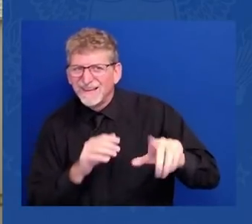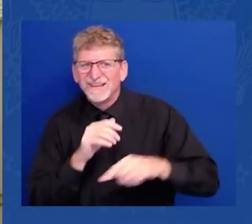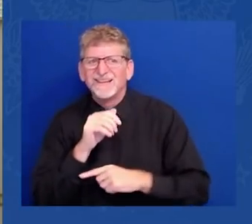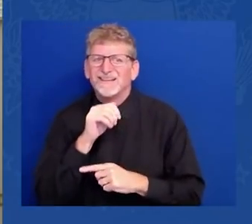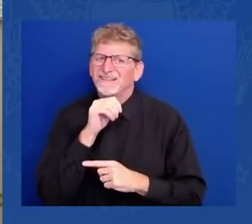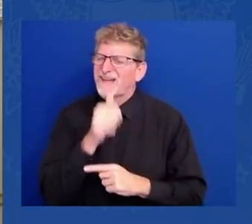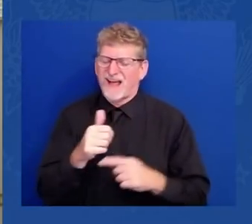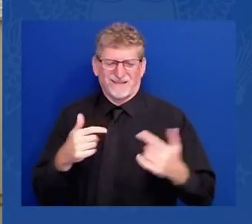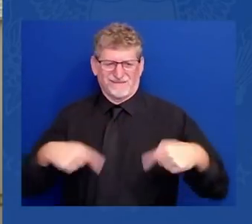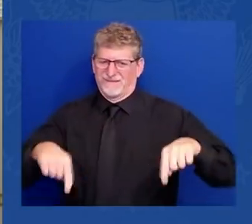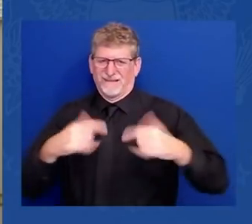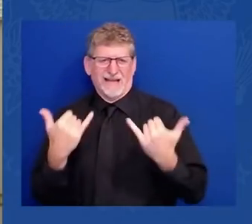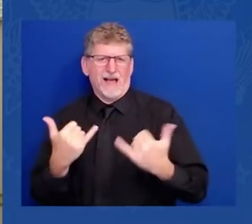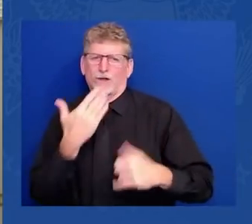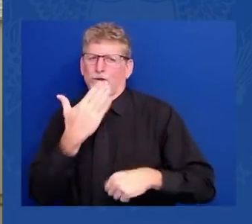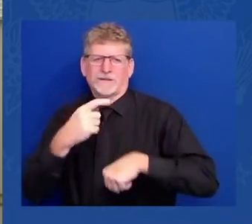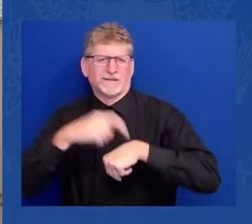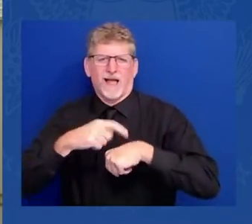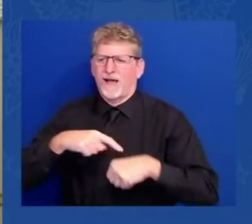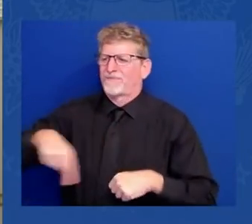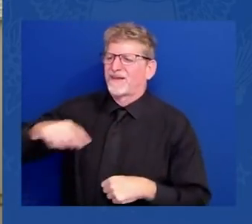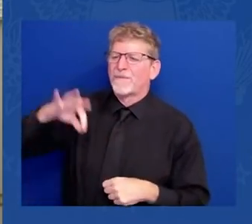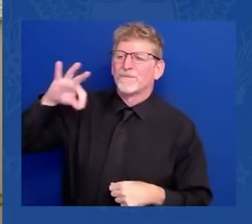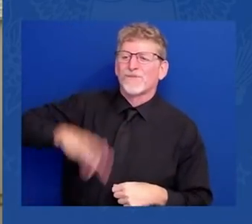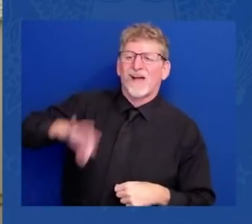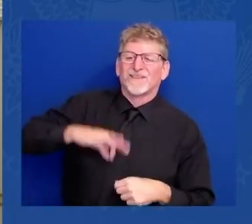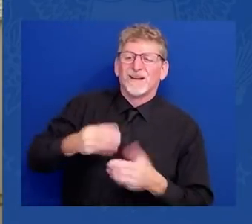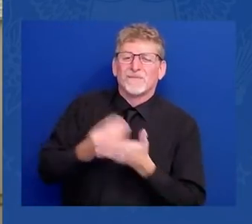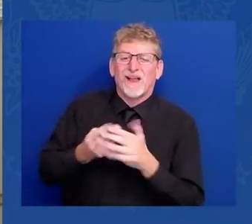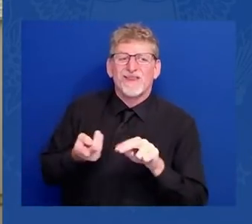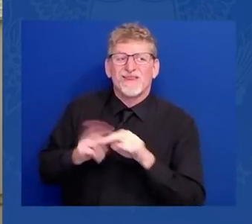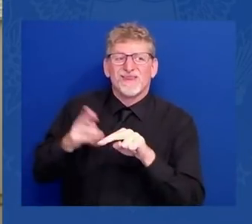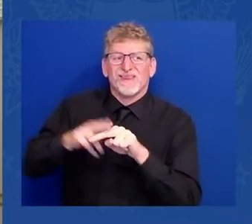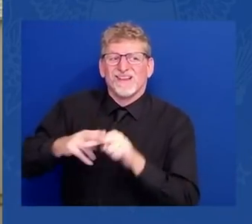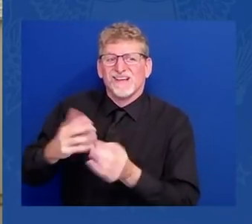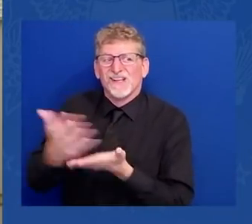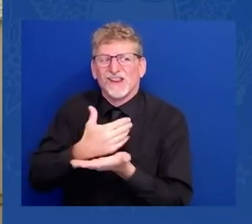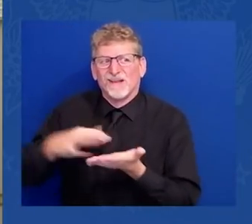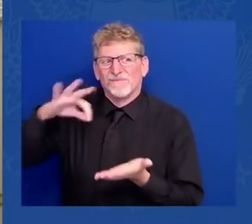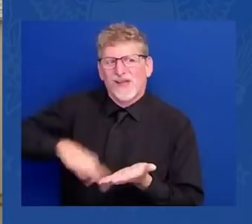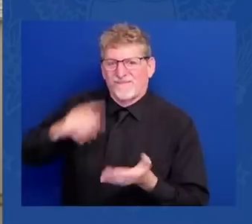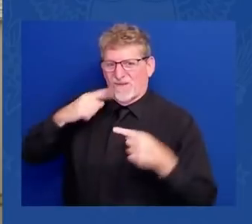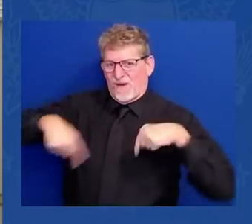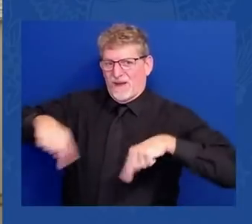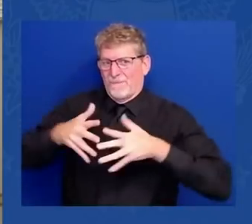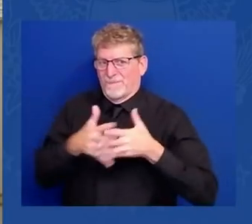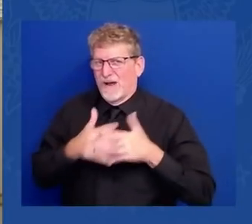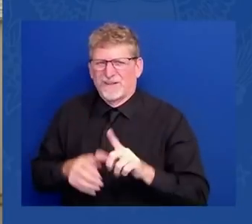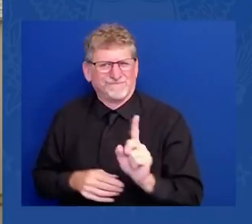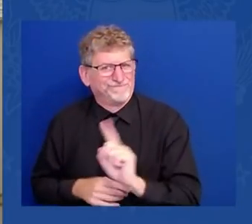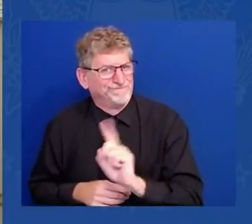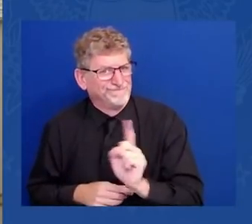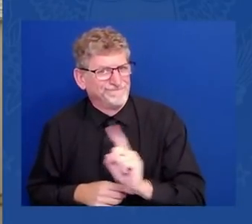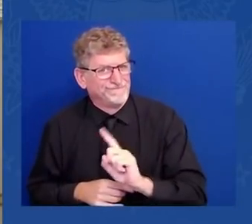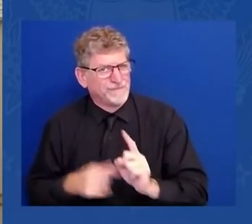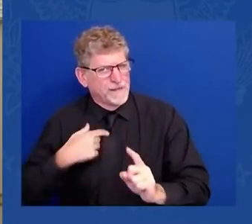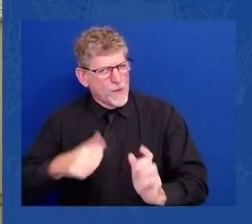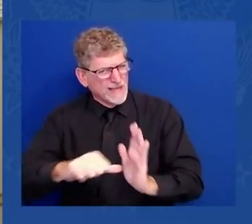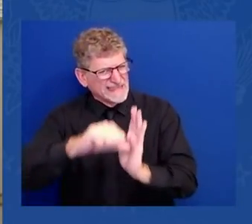acknowledge those firms and oil and gas industries that are pulling out of Russia and joining other businesses that are leading by example.